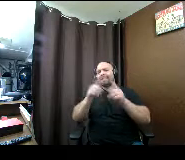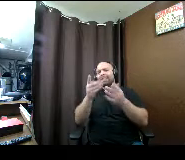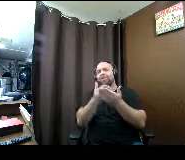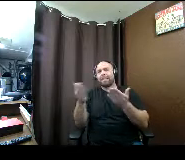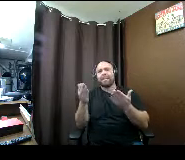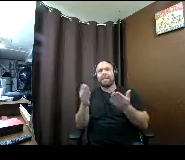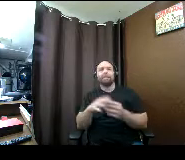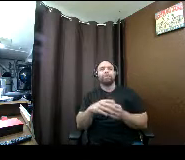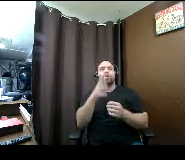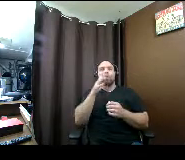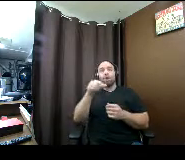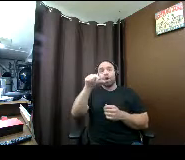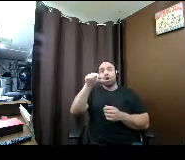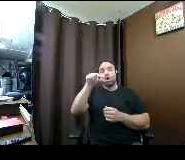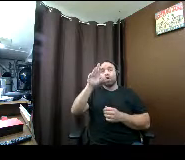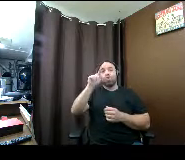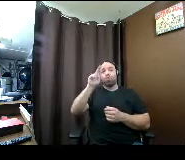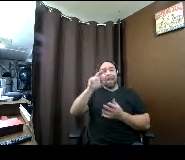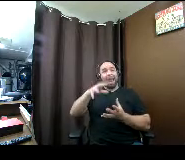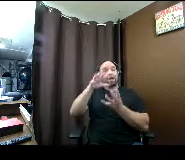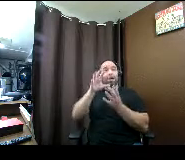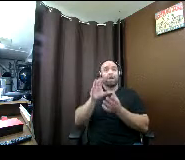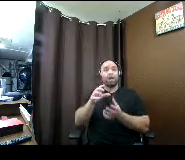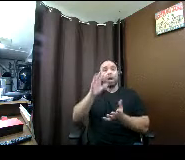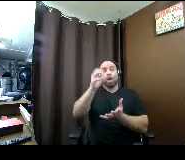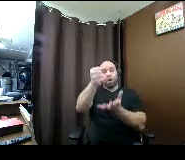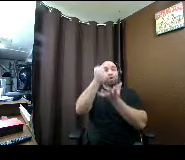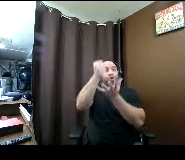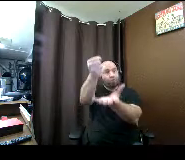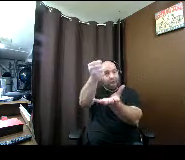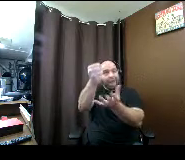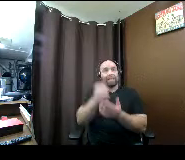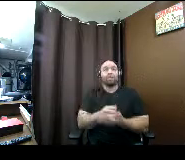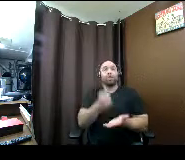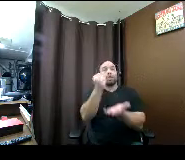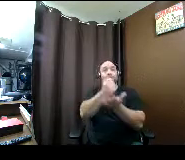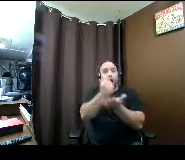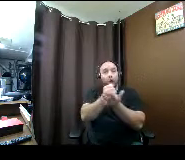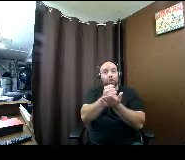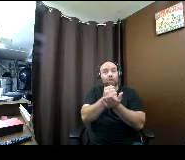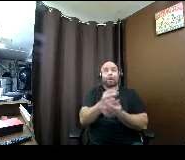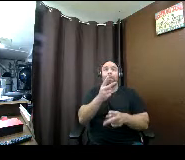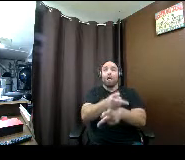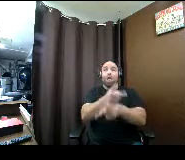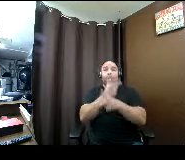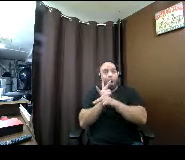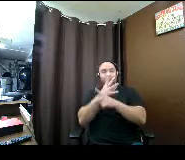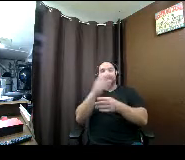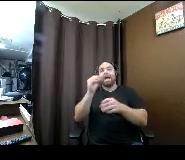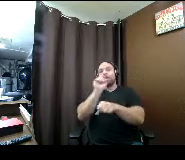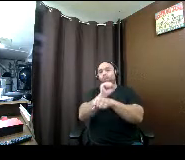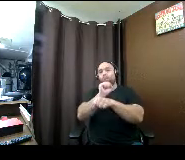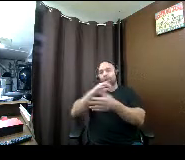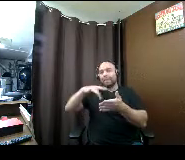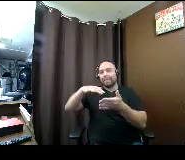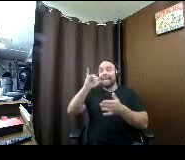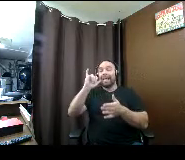cover grants scholarships loans and work study so those are the main four categories